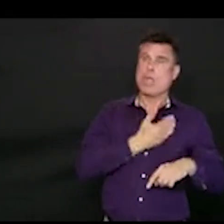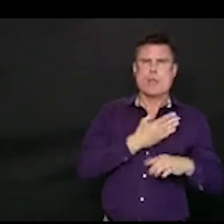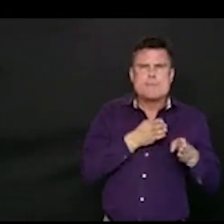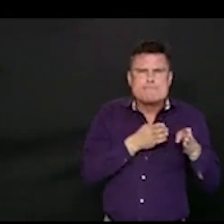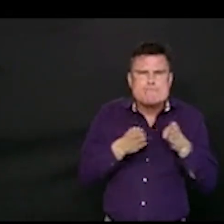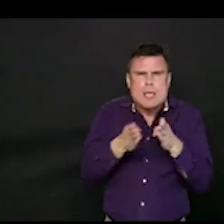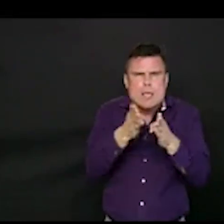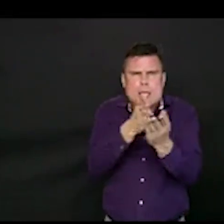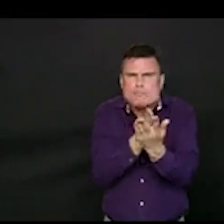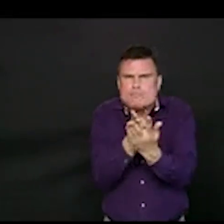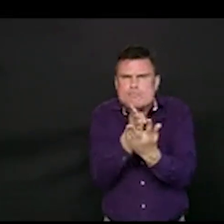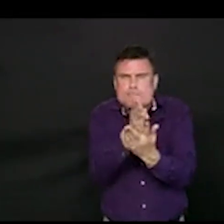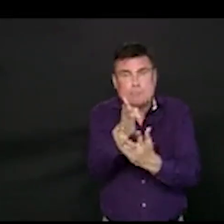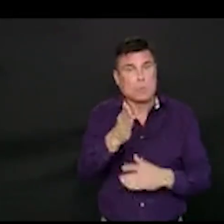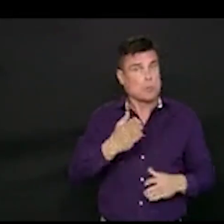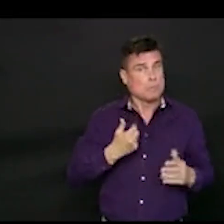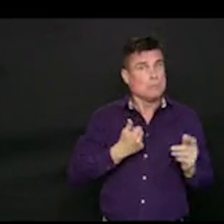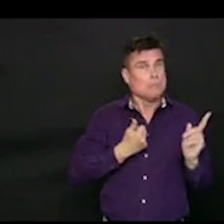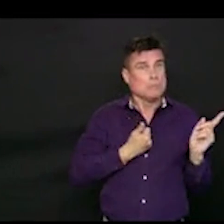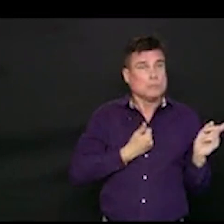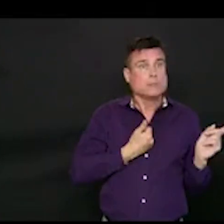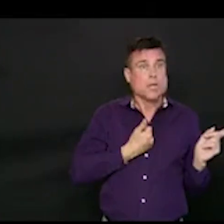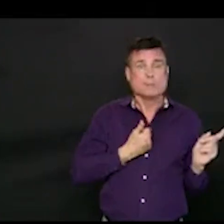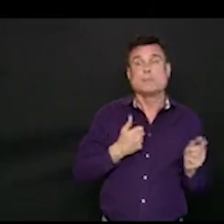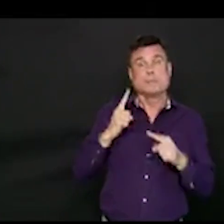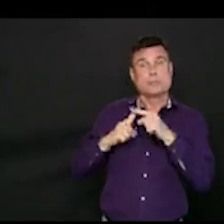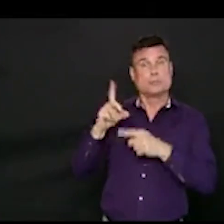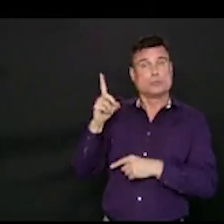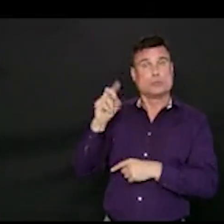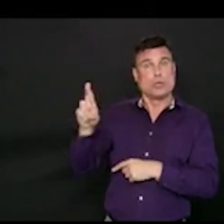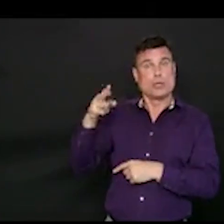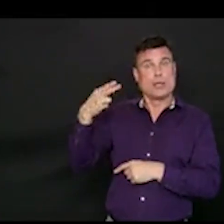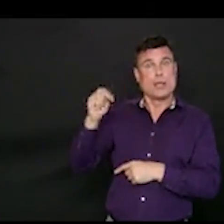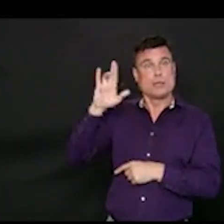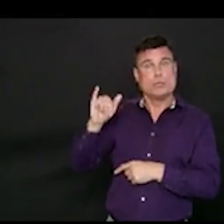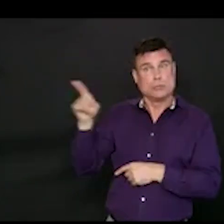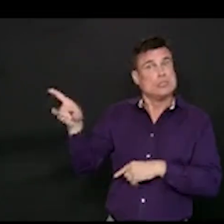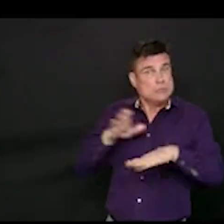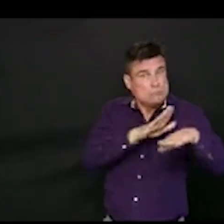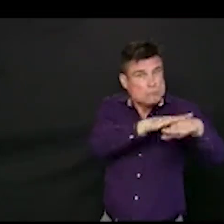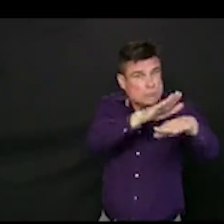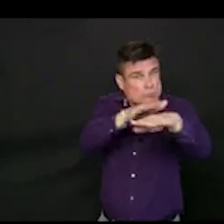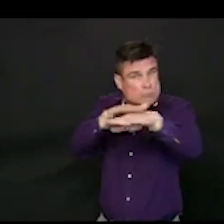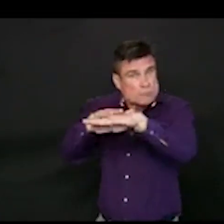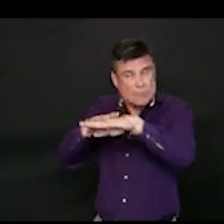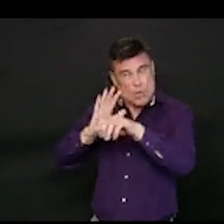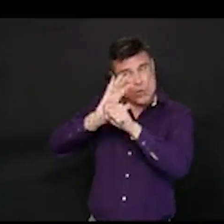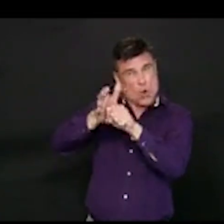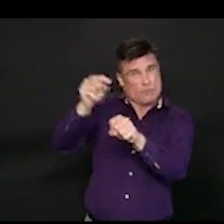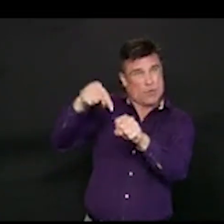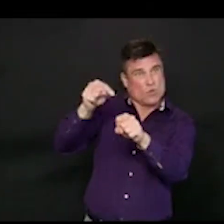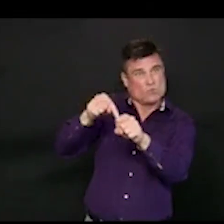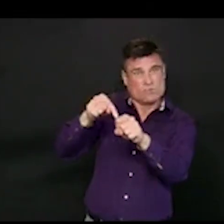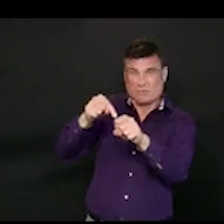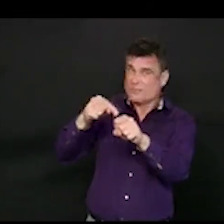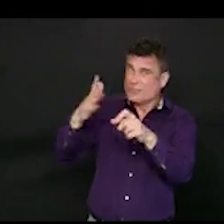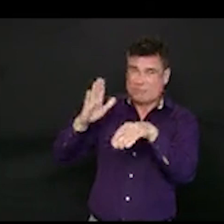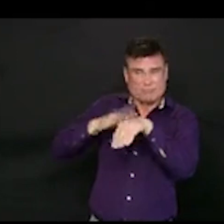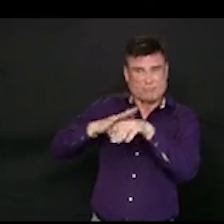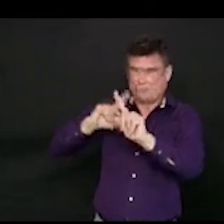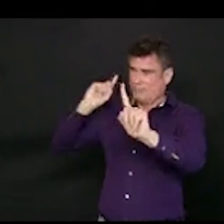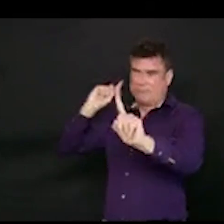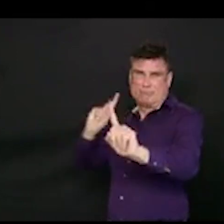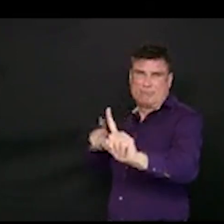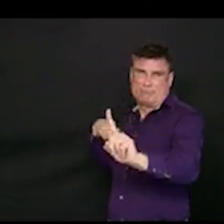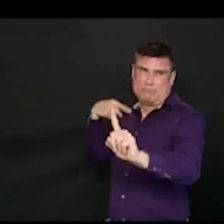about COVID-19 long before anyone else was doing so, and we were benefited from that as a community, and that's why we're where we are